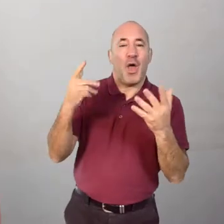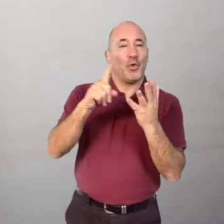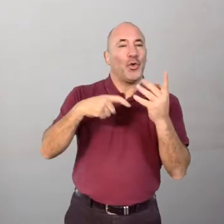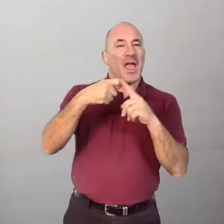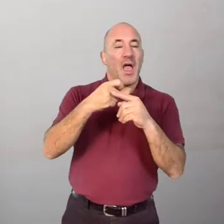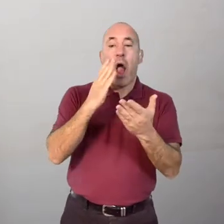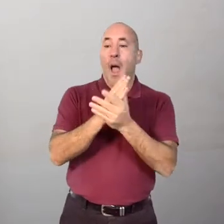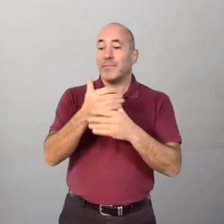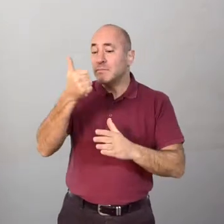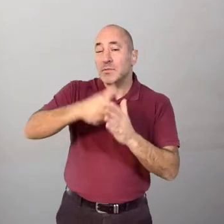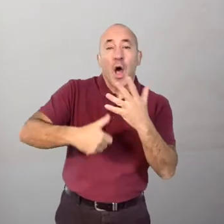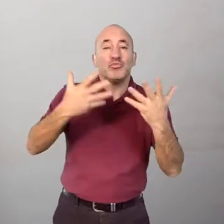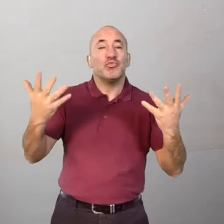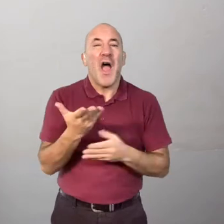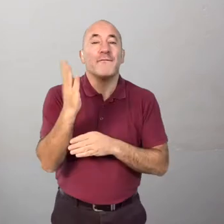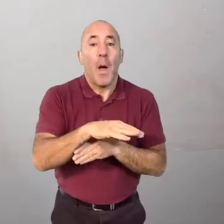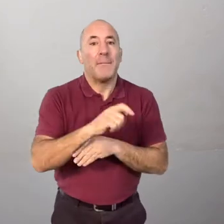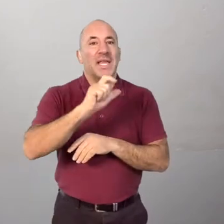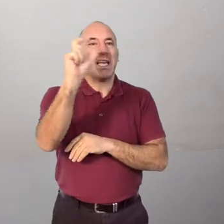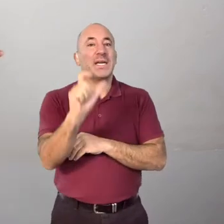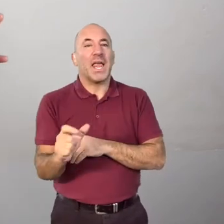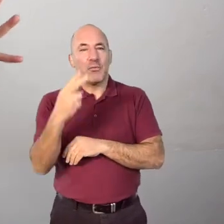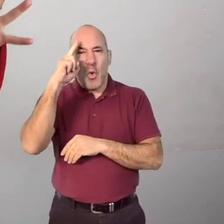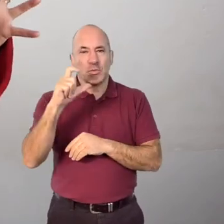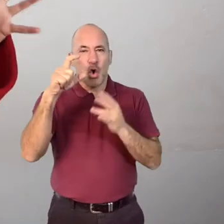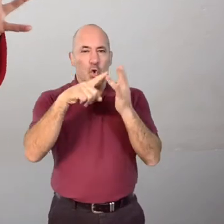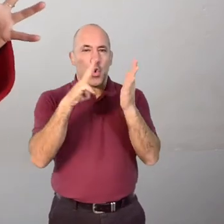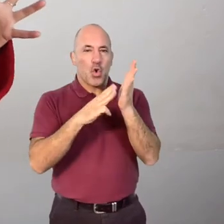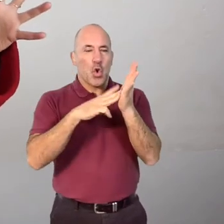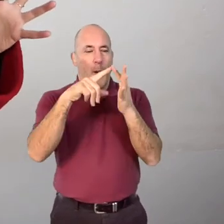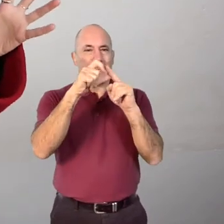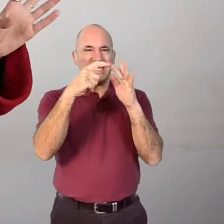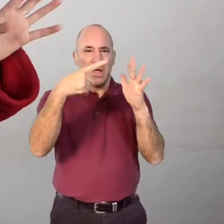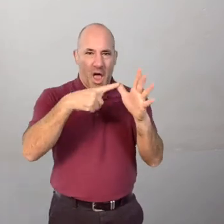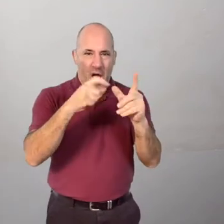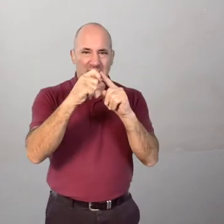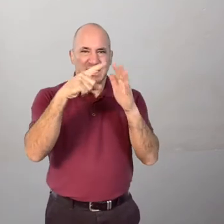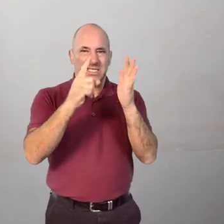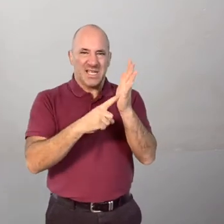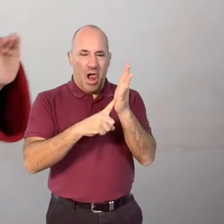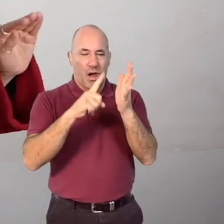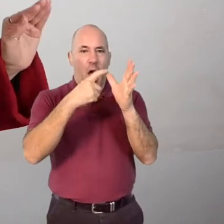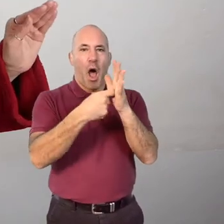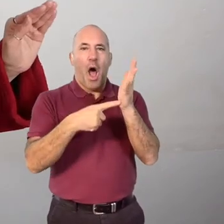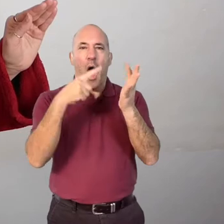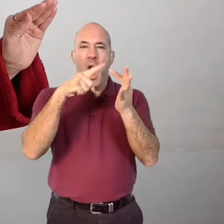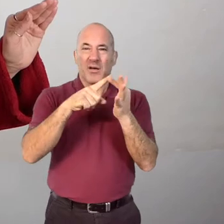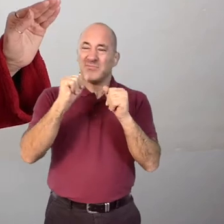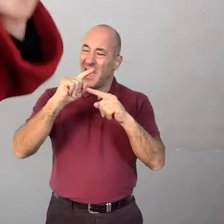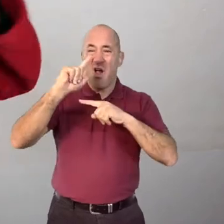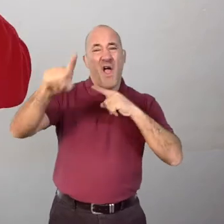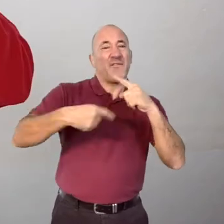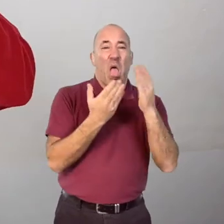but it actually originated in Italy from something called Commedia dell'arte that's used all year